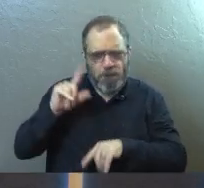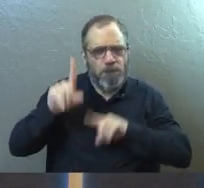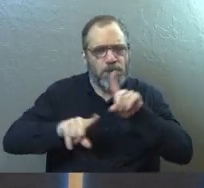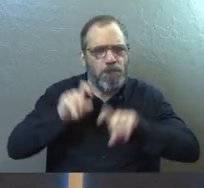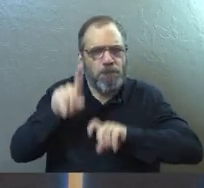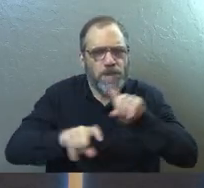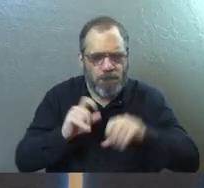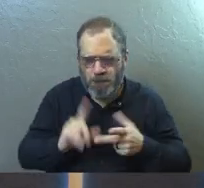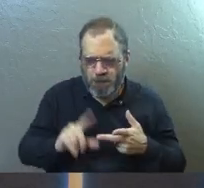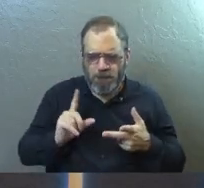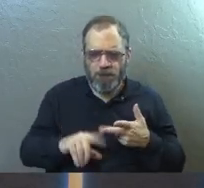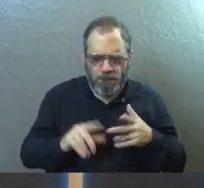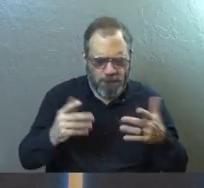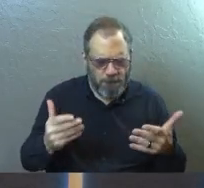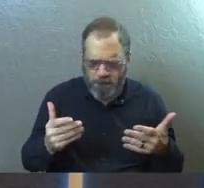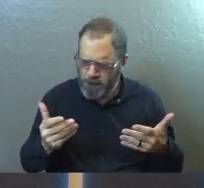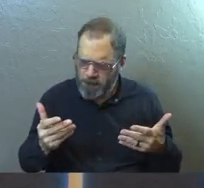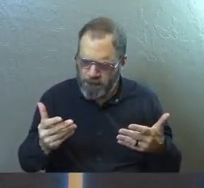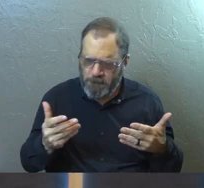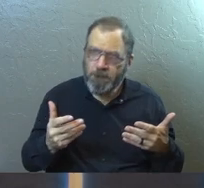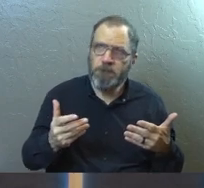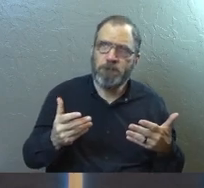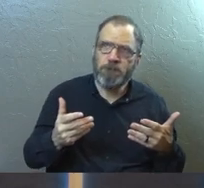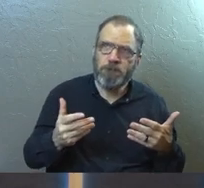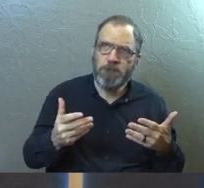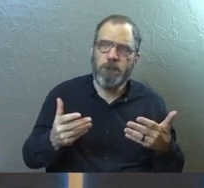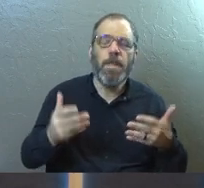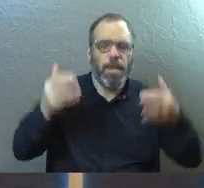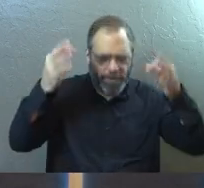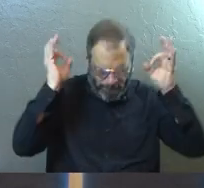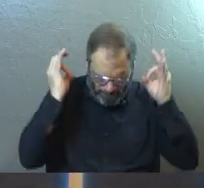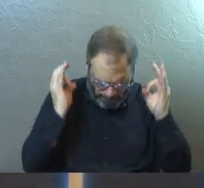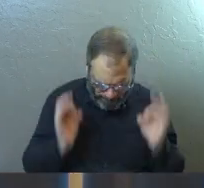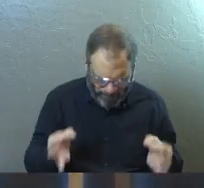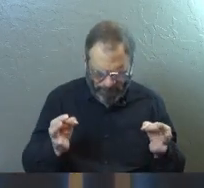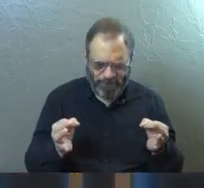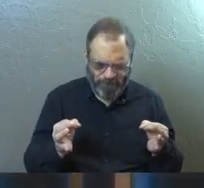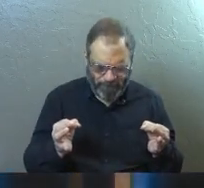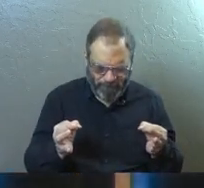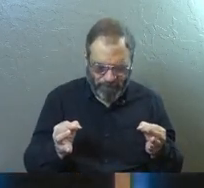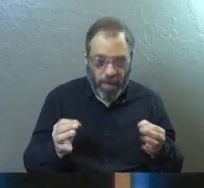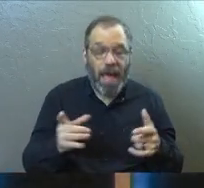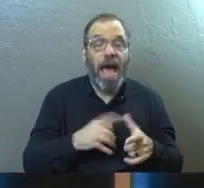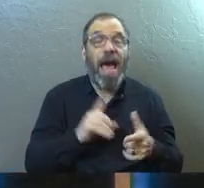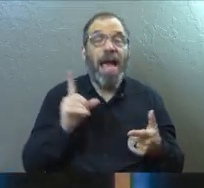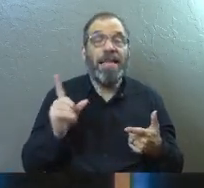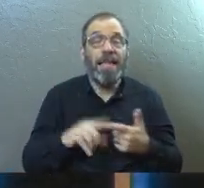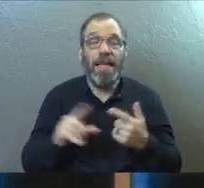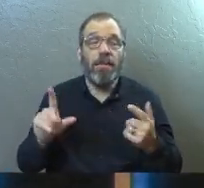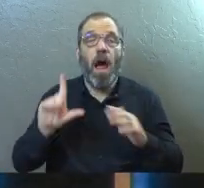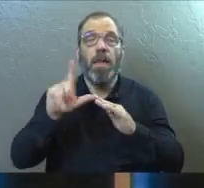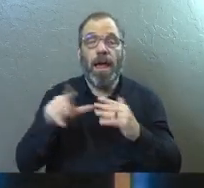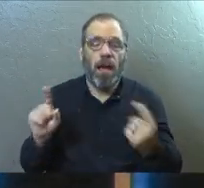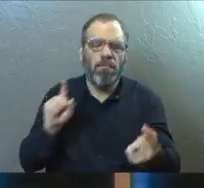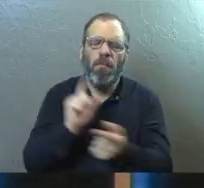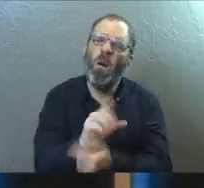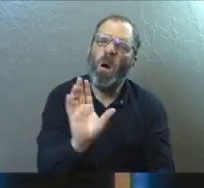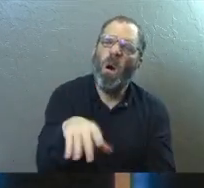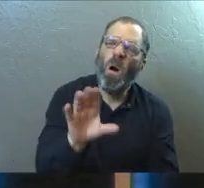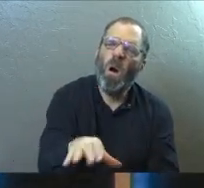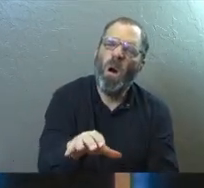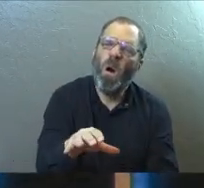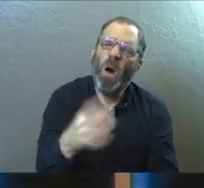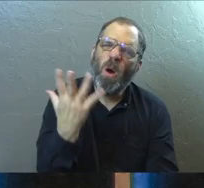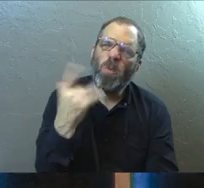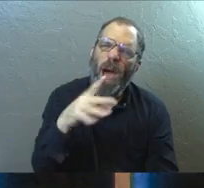all of your questions and you got to this point where this was the move to make. And somebody else is going to come along at some point. They're going to ask you,